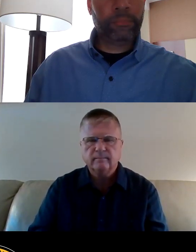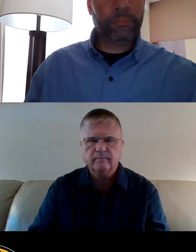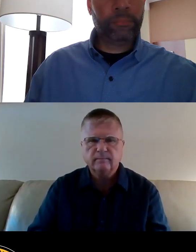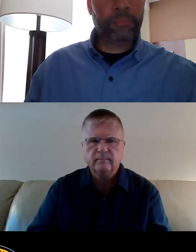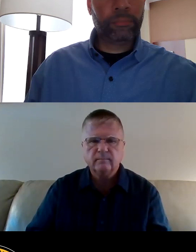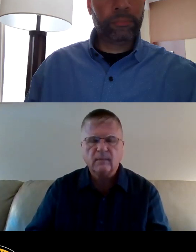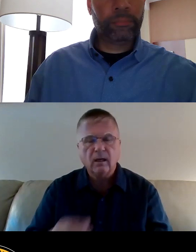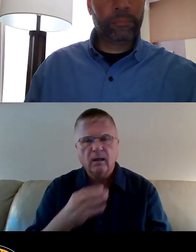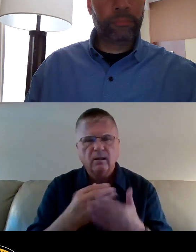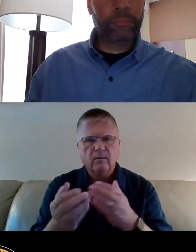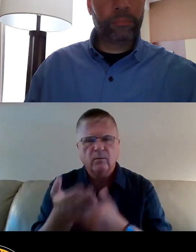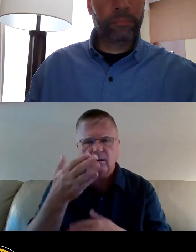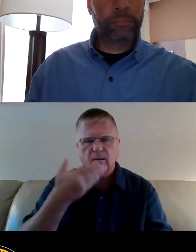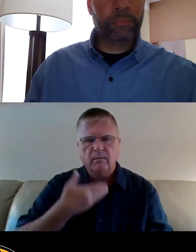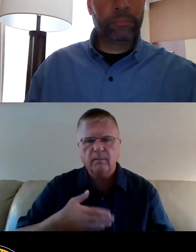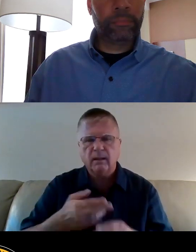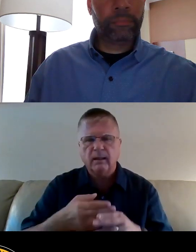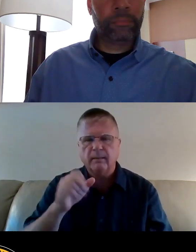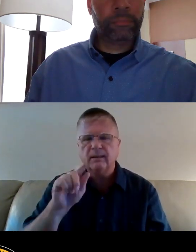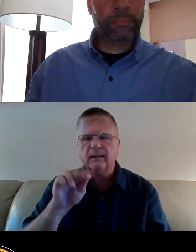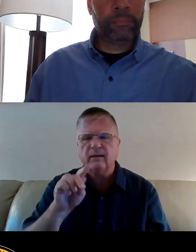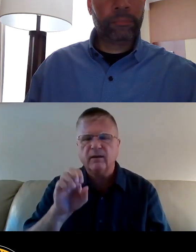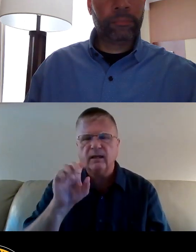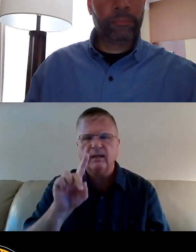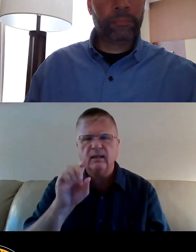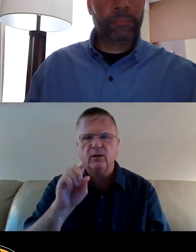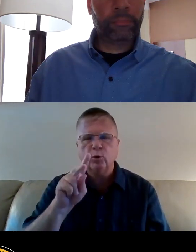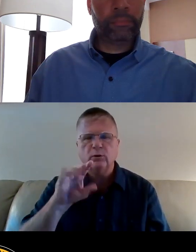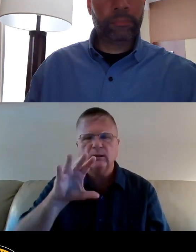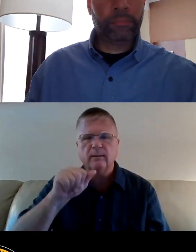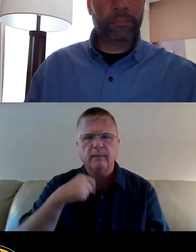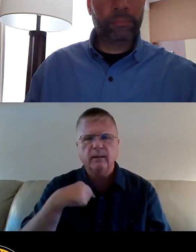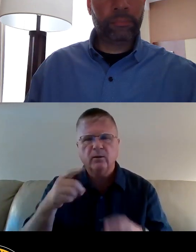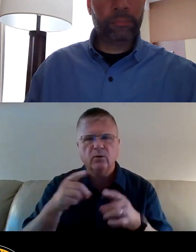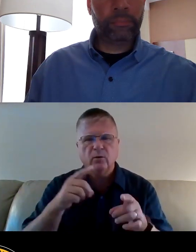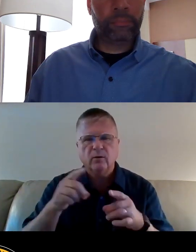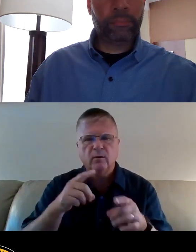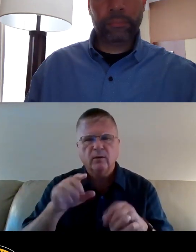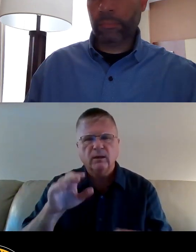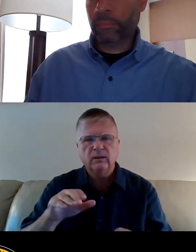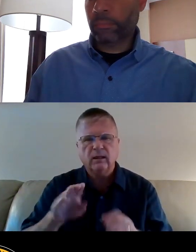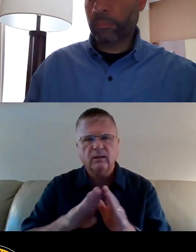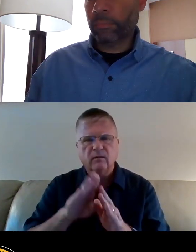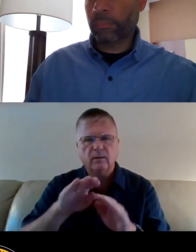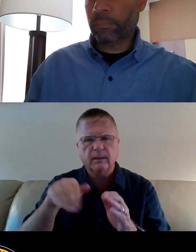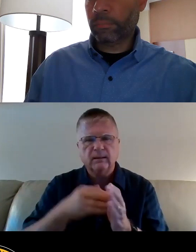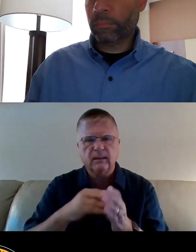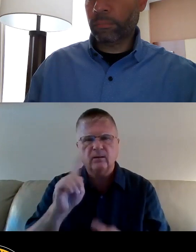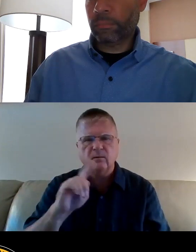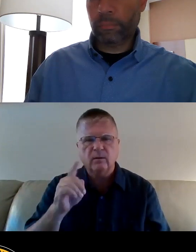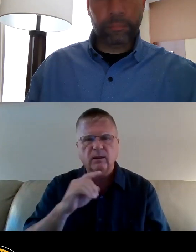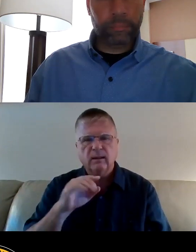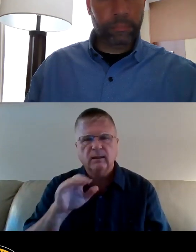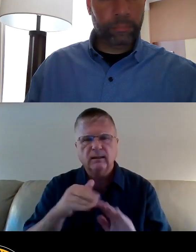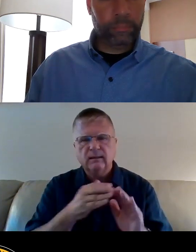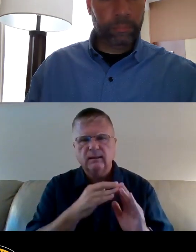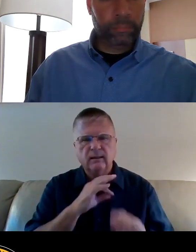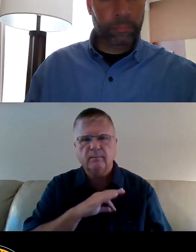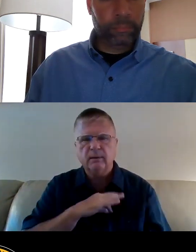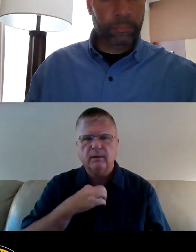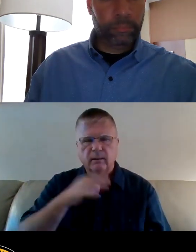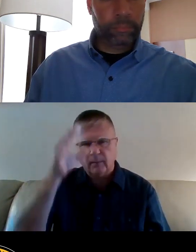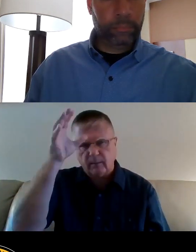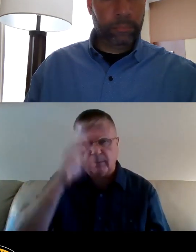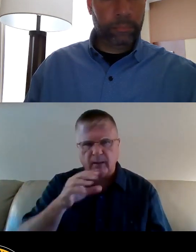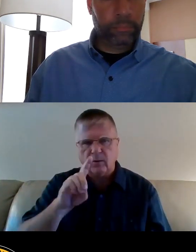Good morning. My name is Stephanie DeLucia. I am a director of a child development center in the city of Pittsburgh and also a parent in